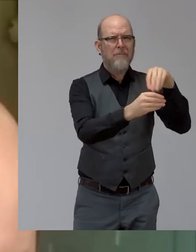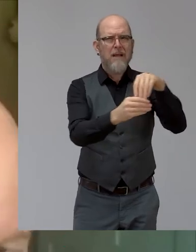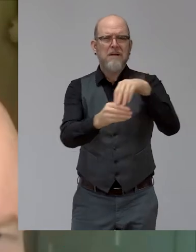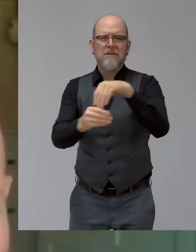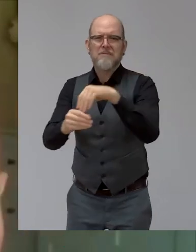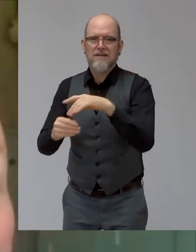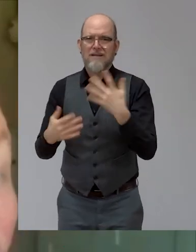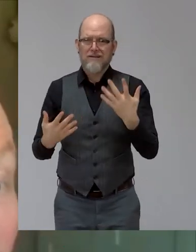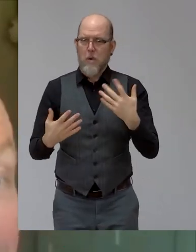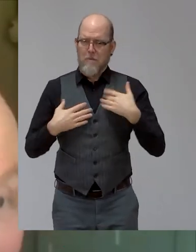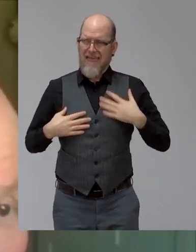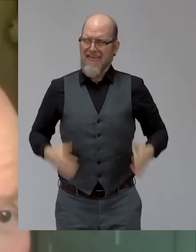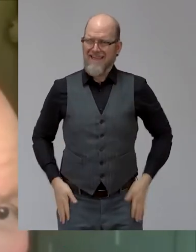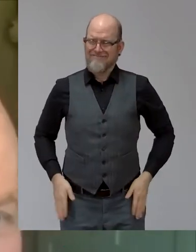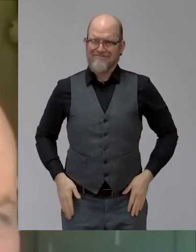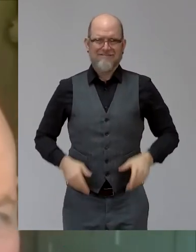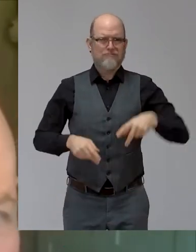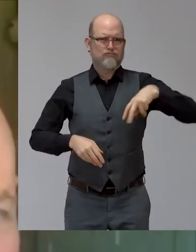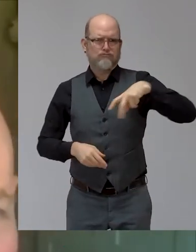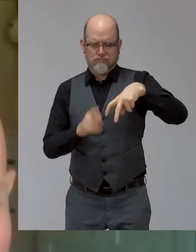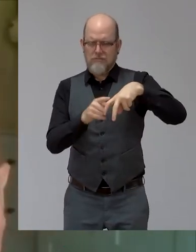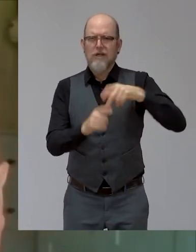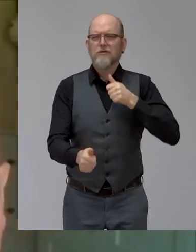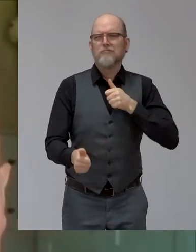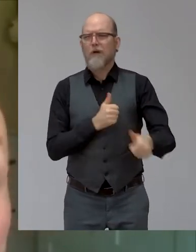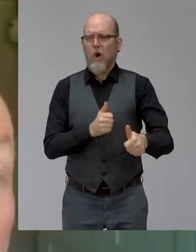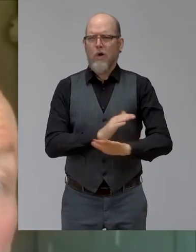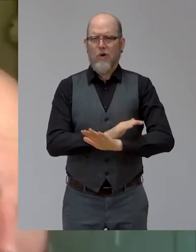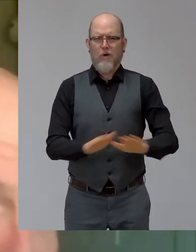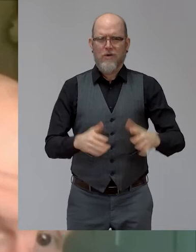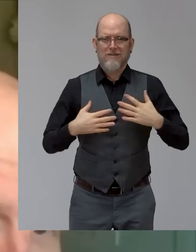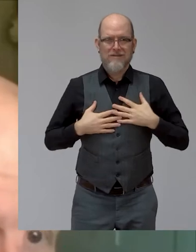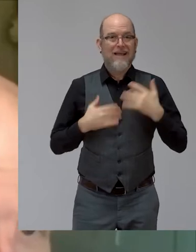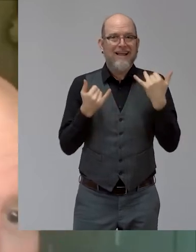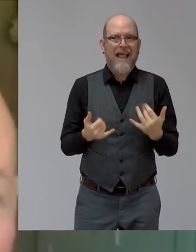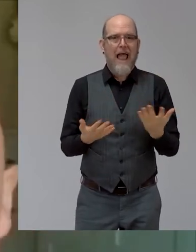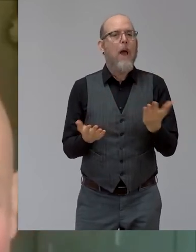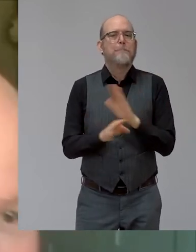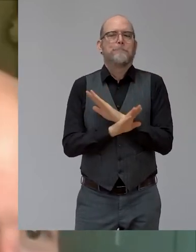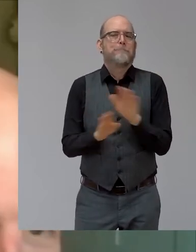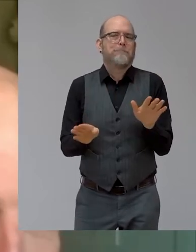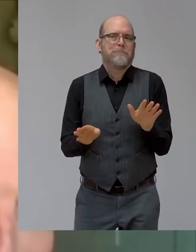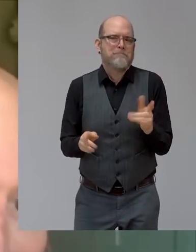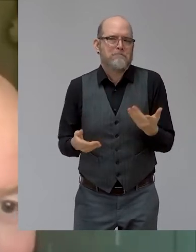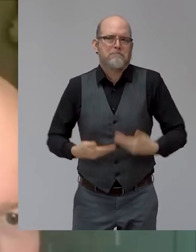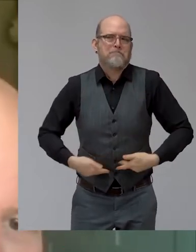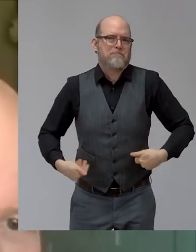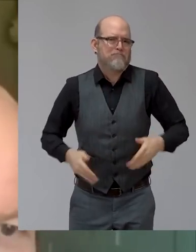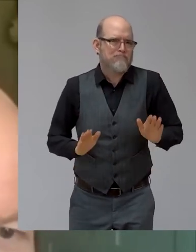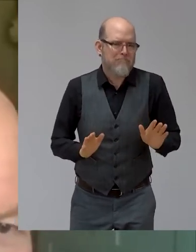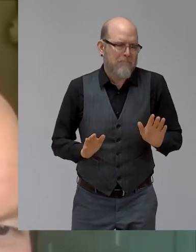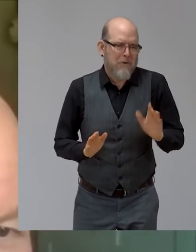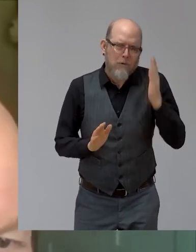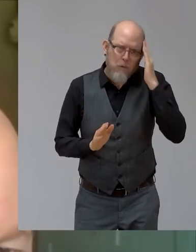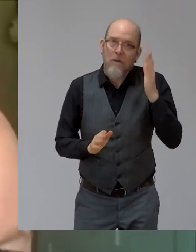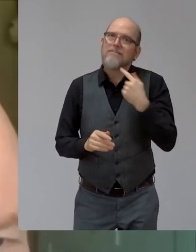had them. So I didn't waste that opportunity if you like. Um, but now they're having a rest and, uh, you know, clearly I have to lift them